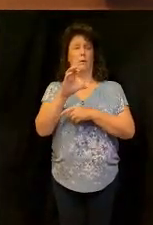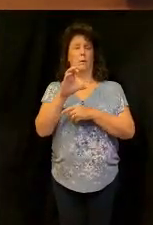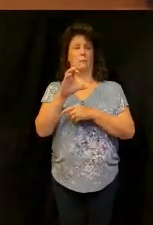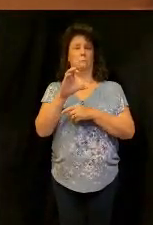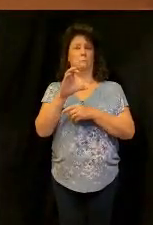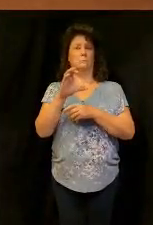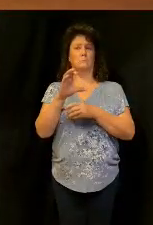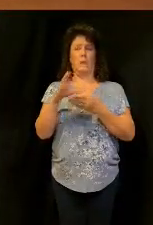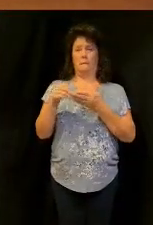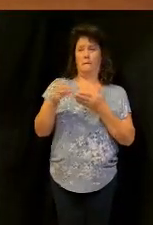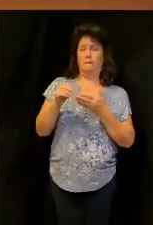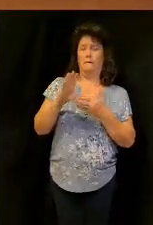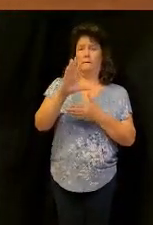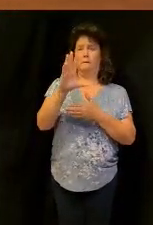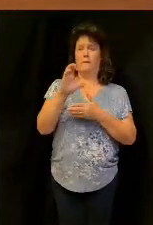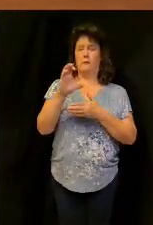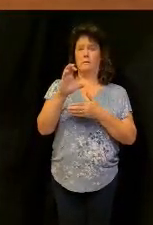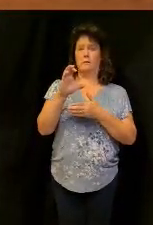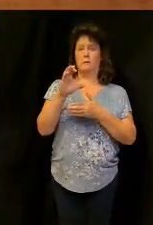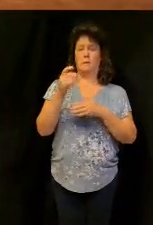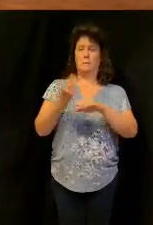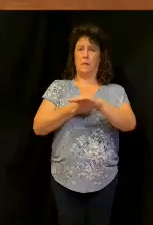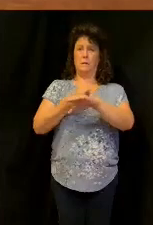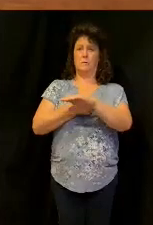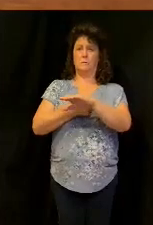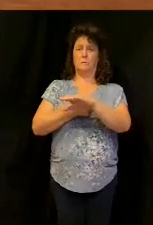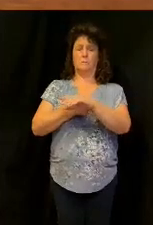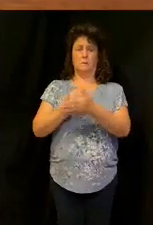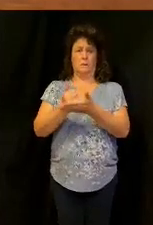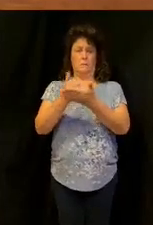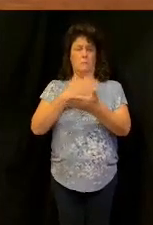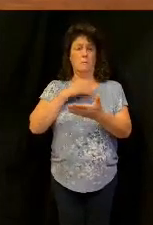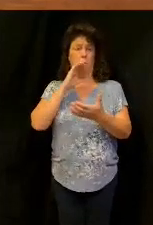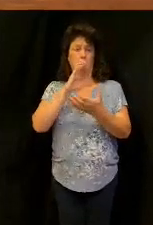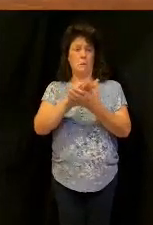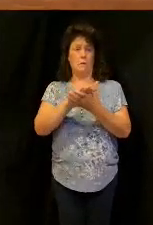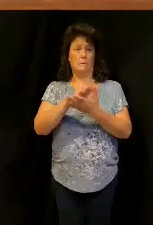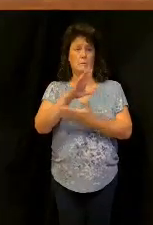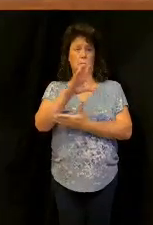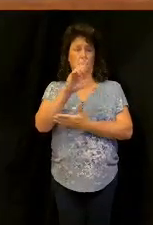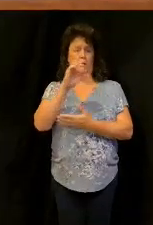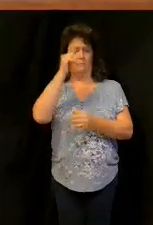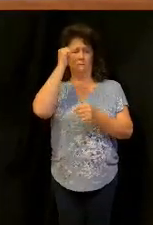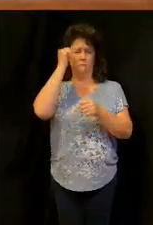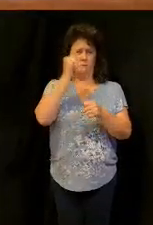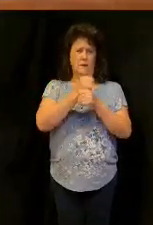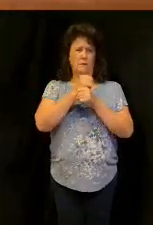five hundred dollars giving a tithe to my wife helping her five hundred he's been faithful